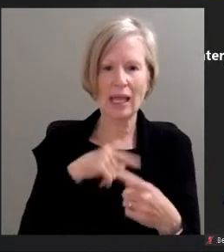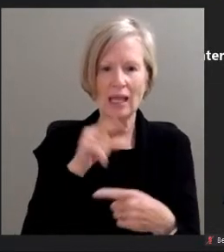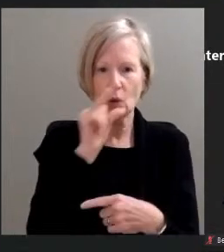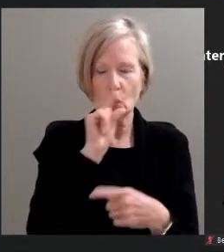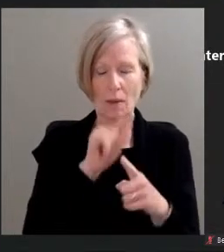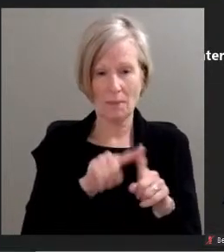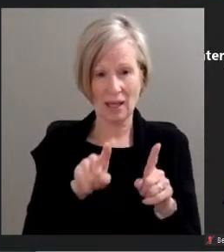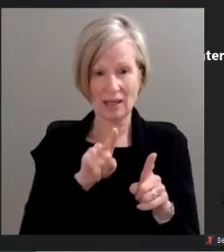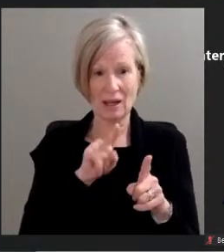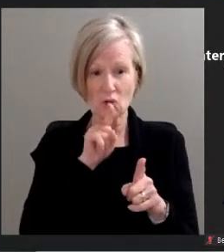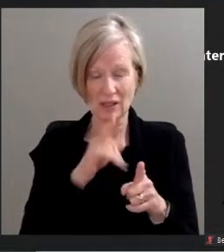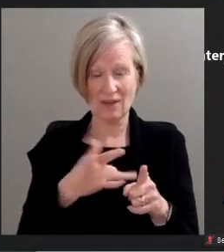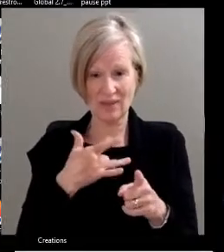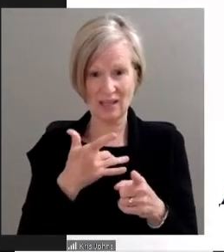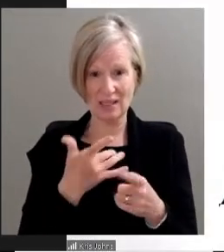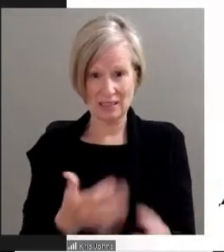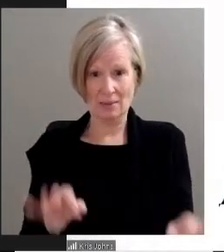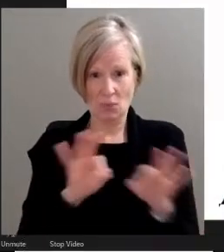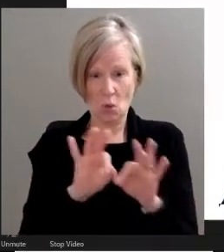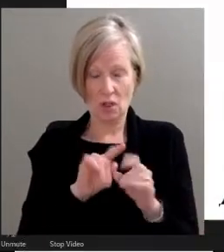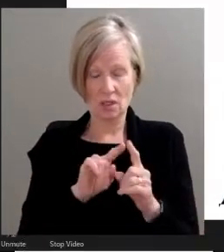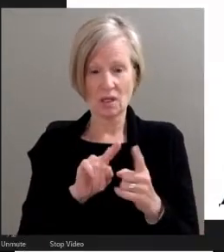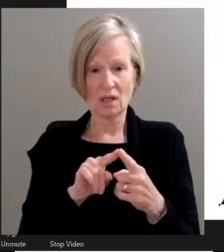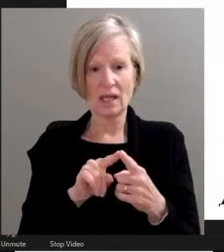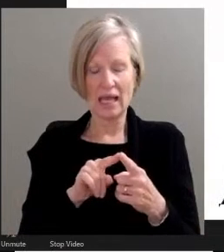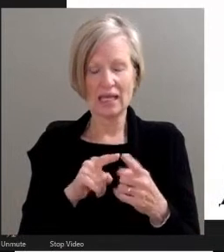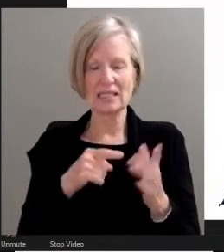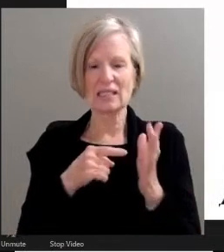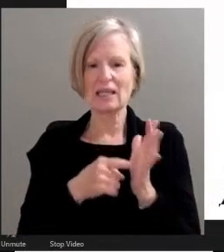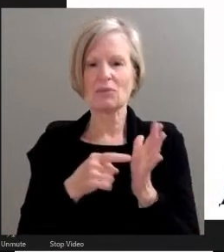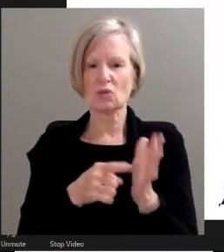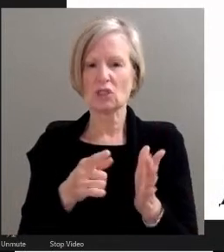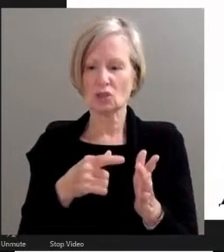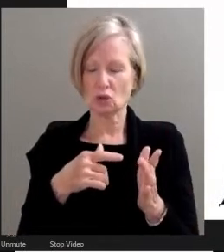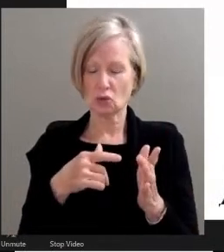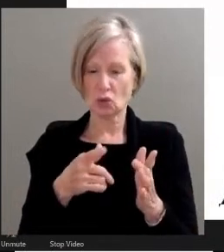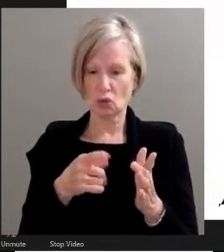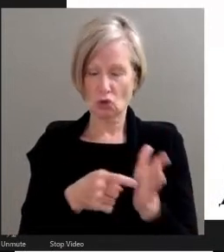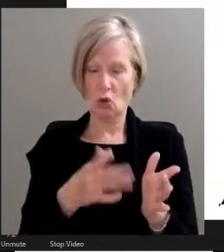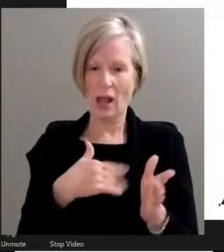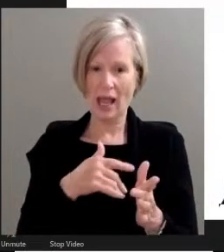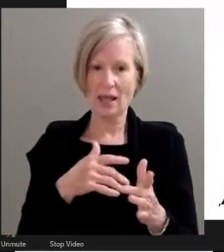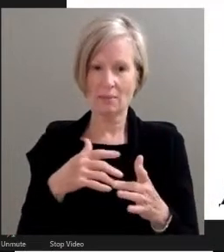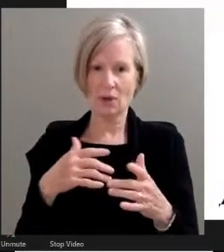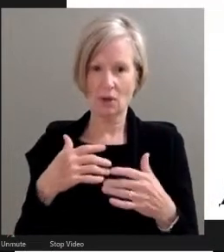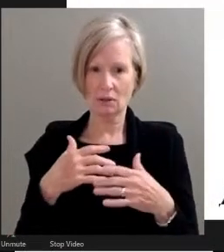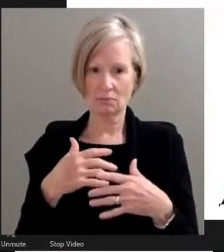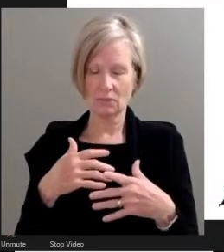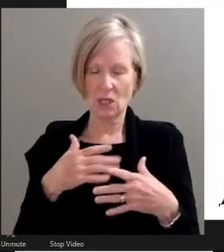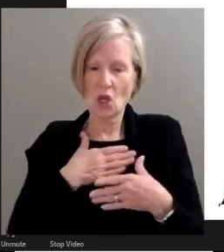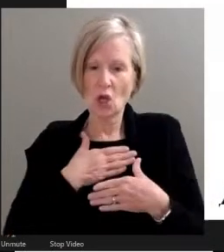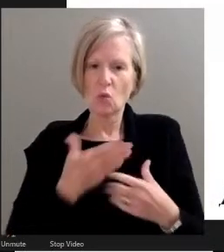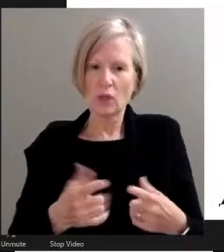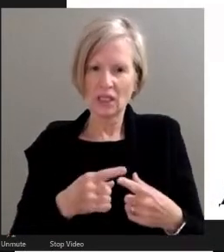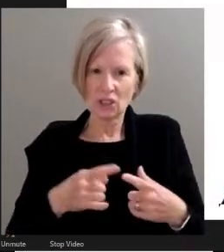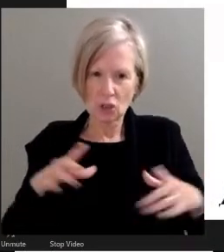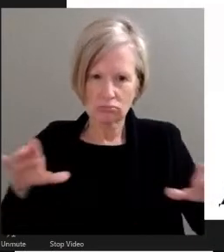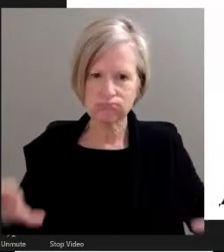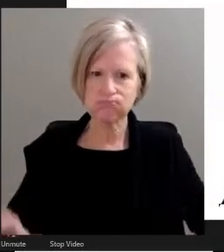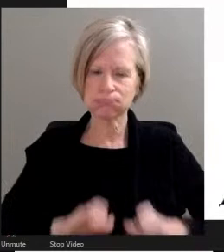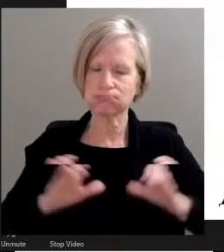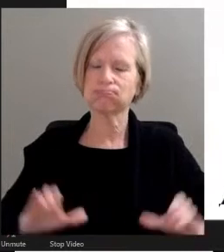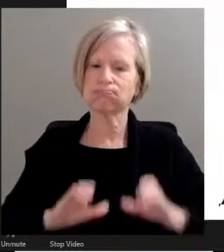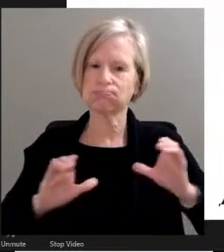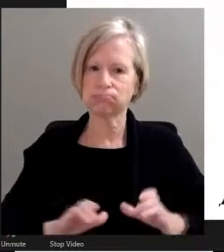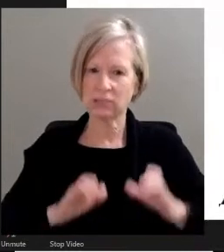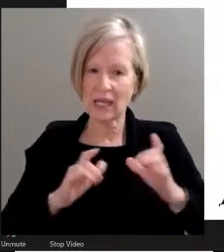demonstration that I'm willing to put in the time, the effort and the sweat into serving students, faculty and staff and